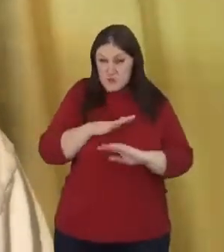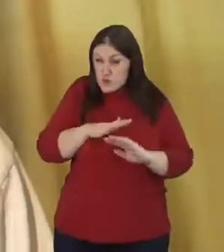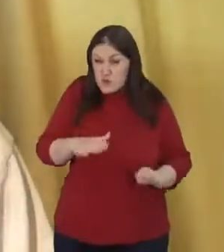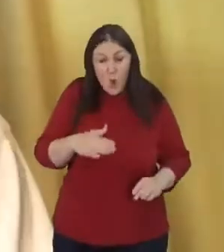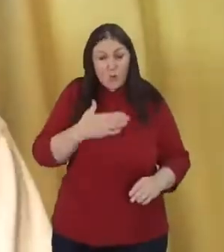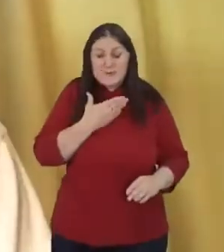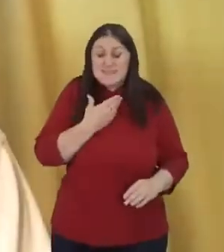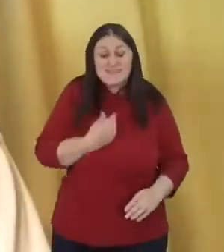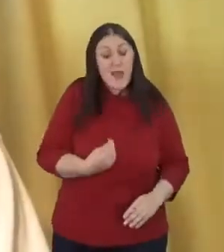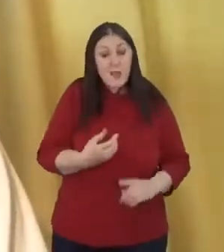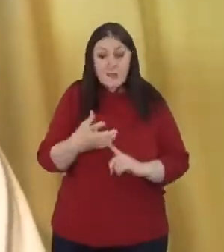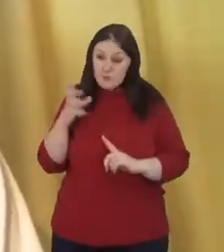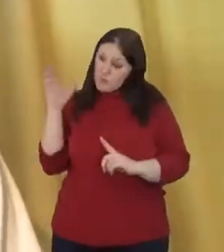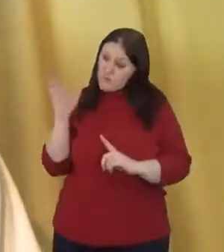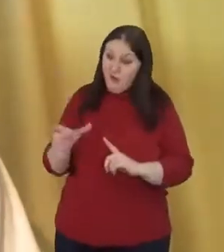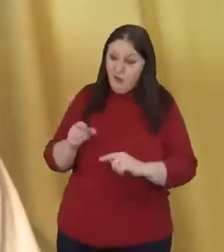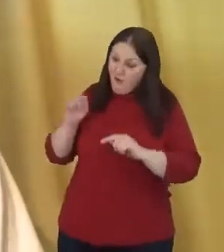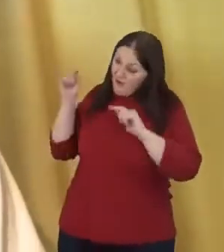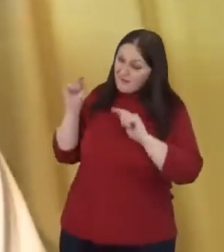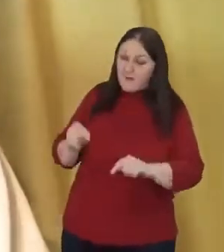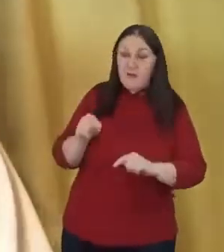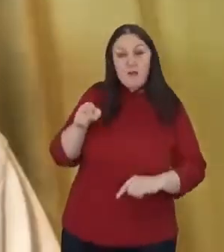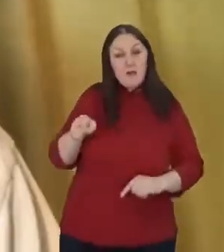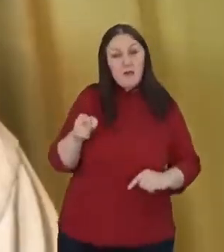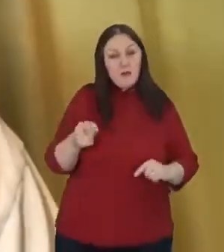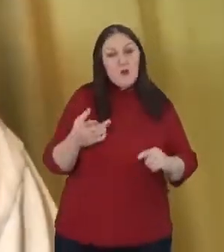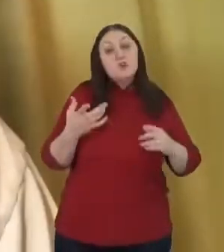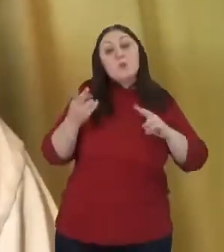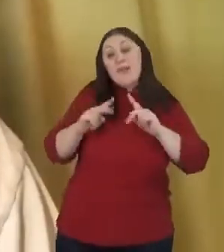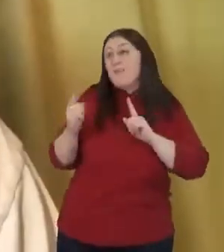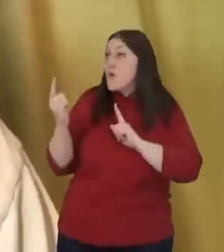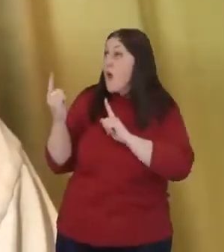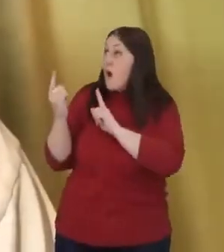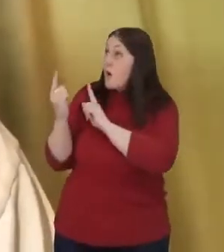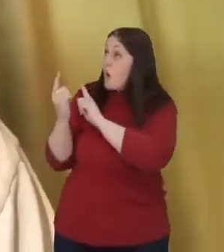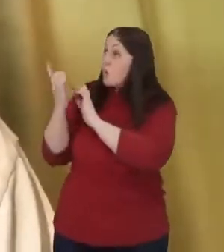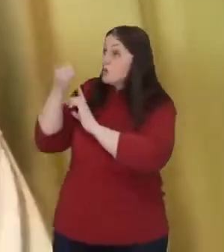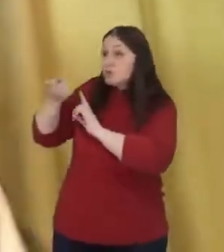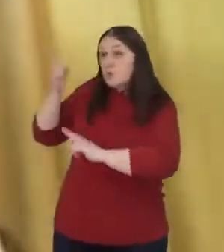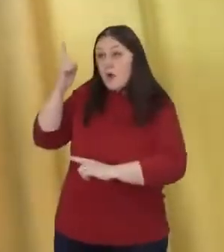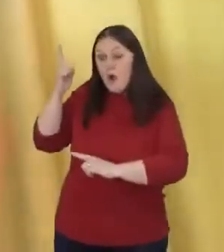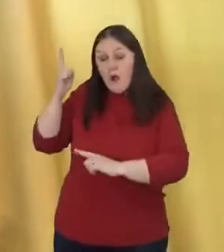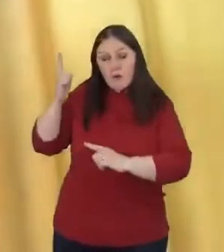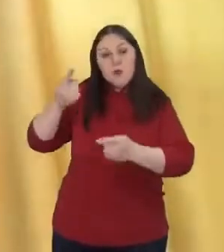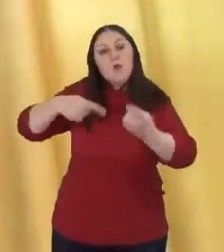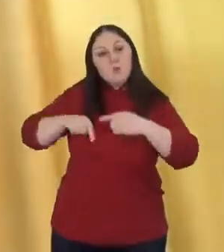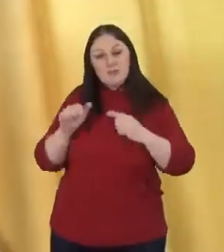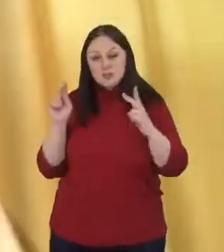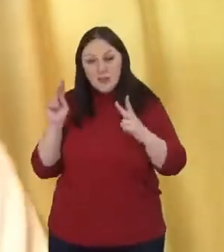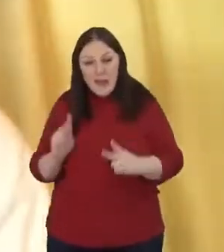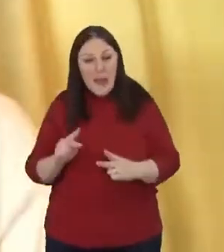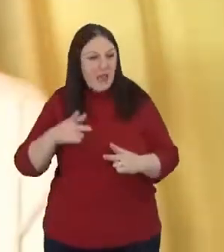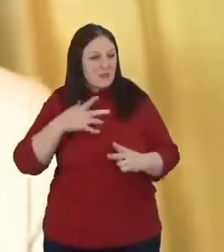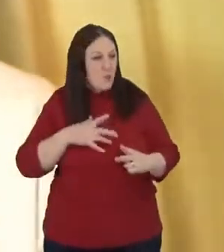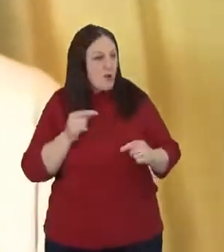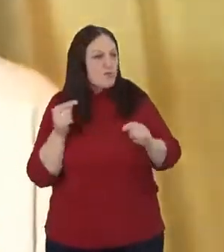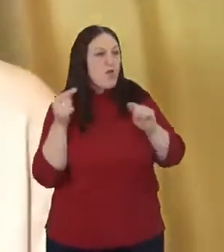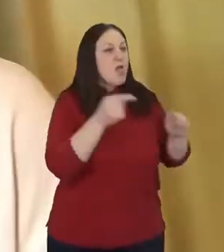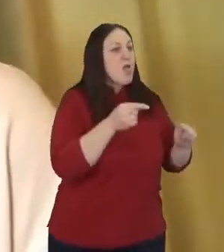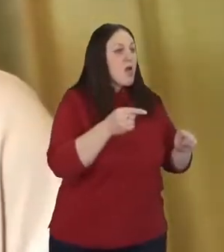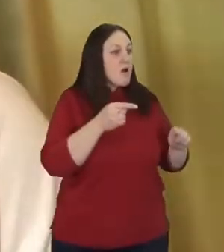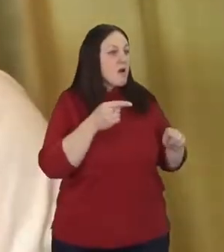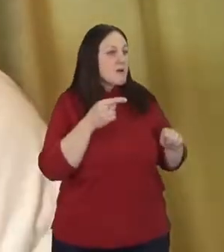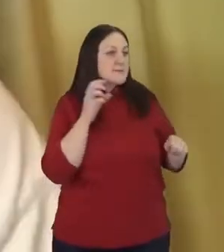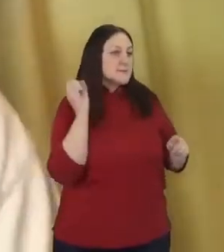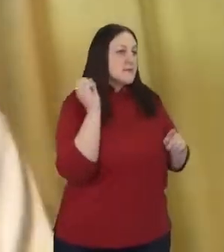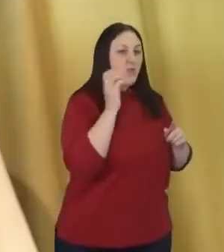are to God, the less we should want to throw stones at other people. The more that we have tasted of the